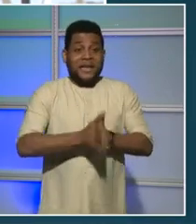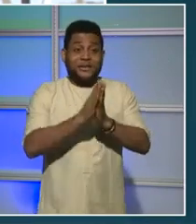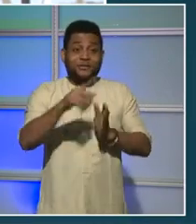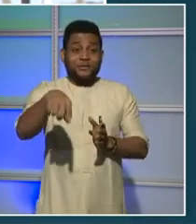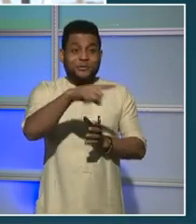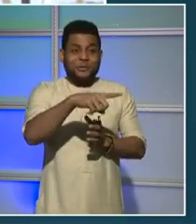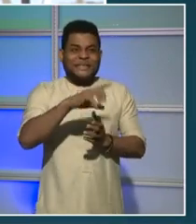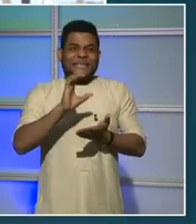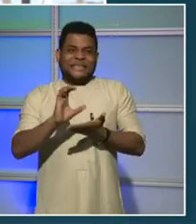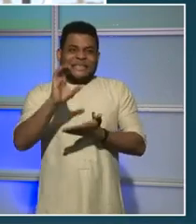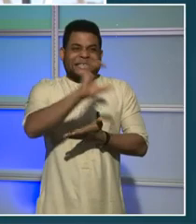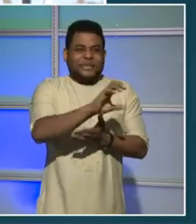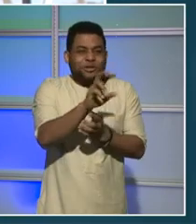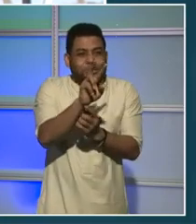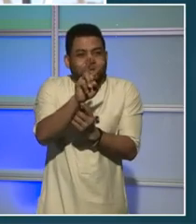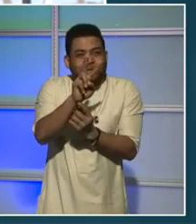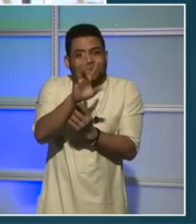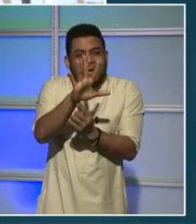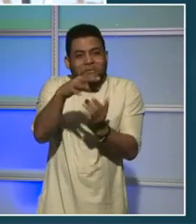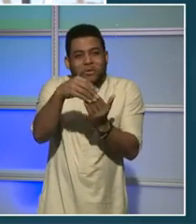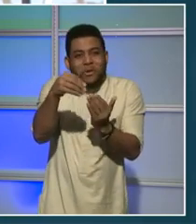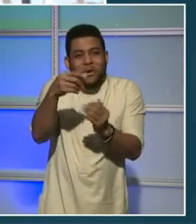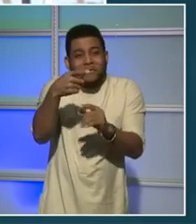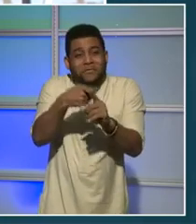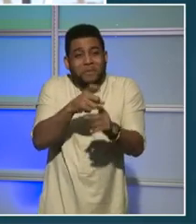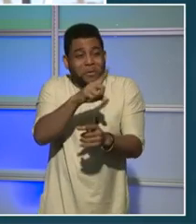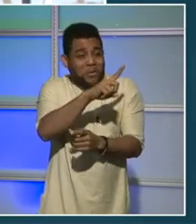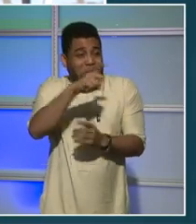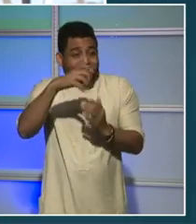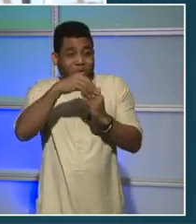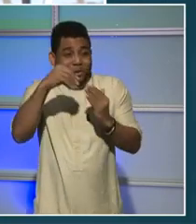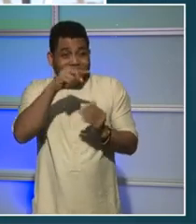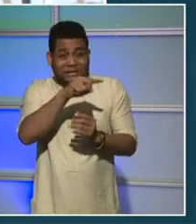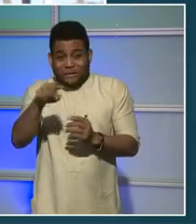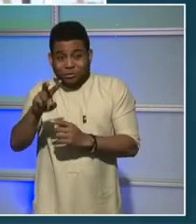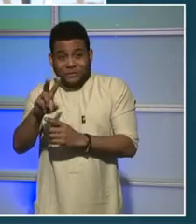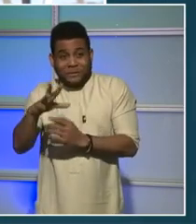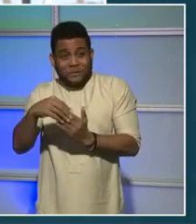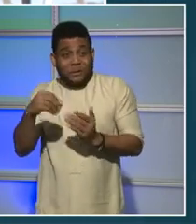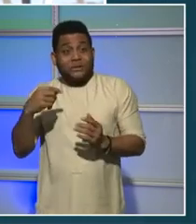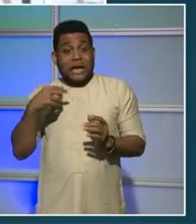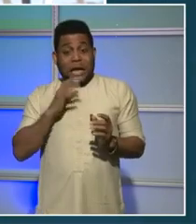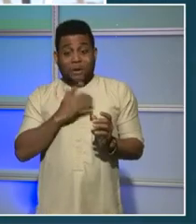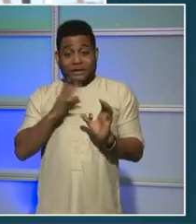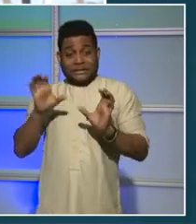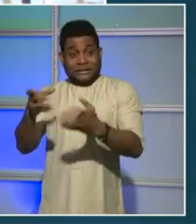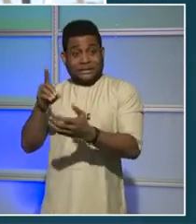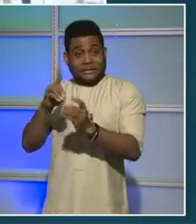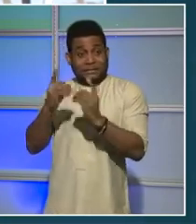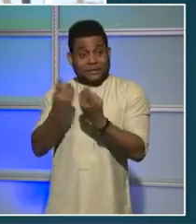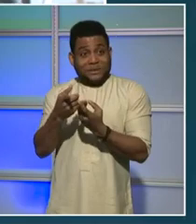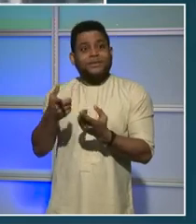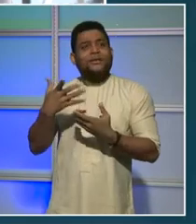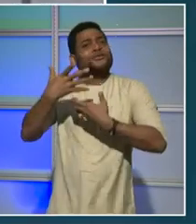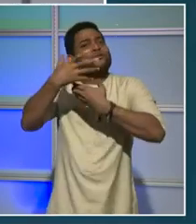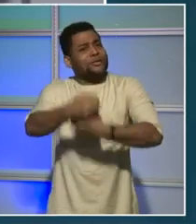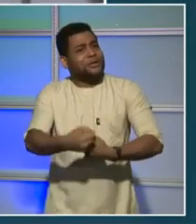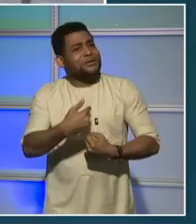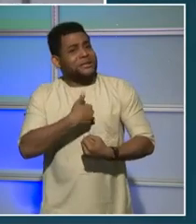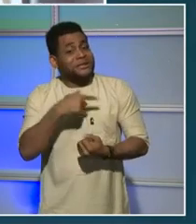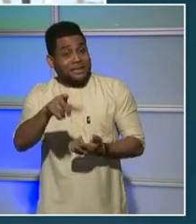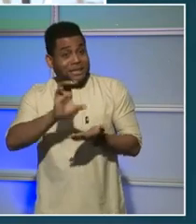out of your $100 to our cluster, Demois. Trust me, we'll put it to use,